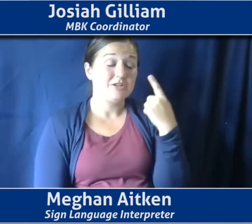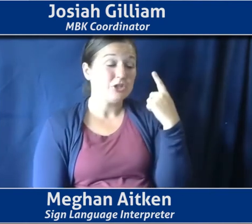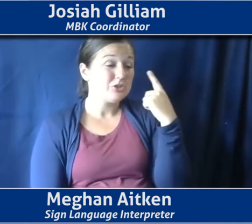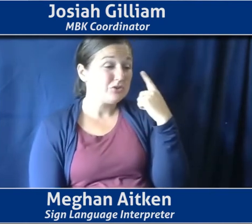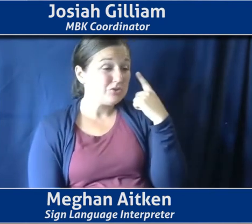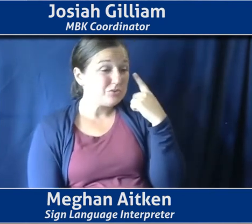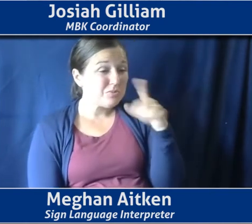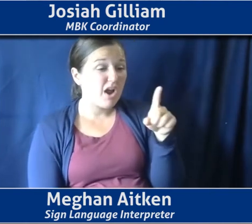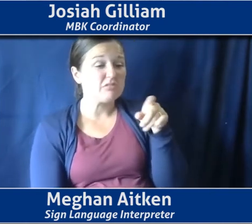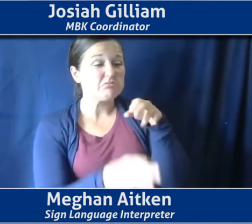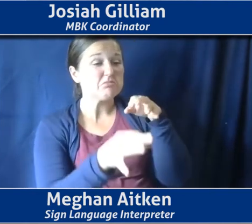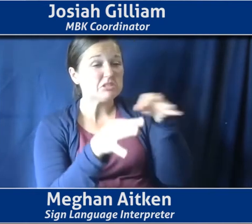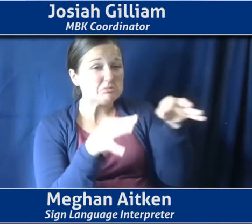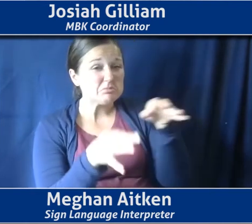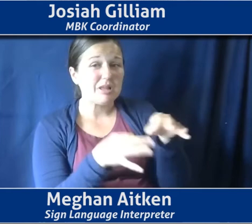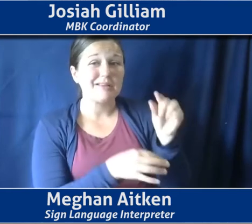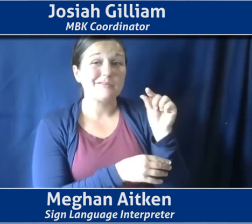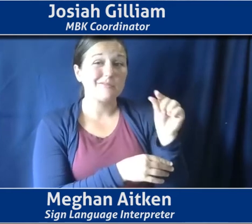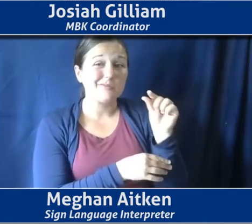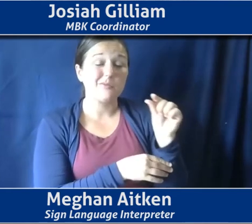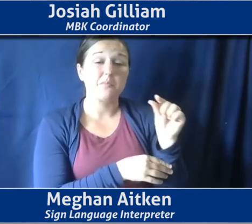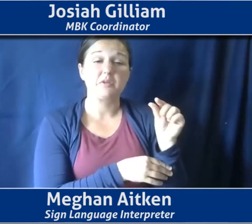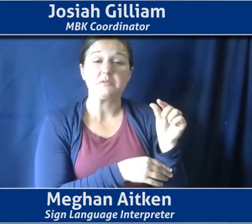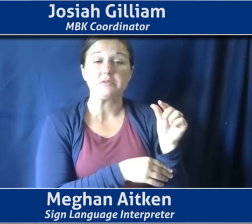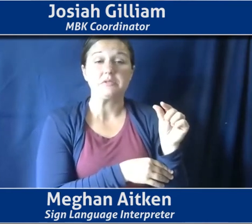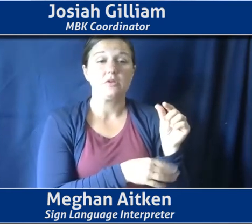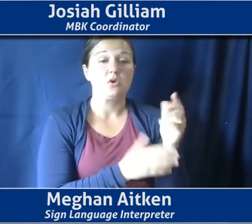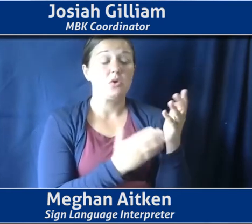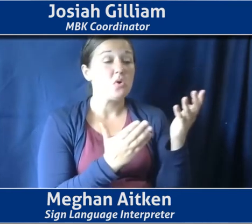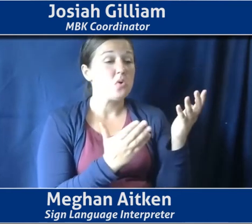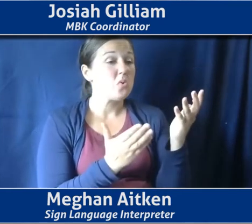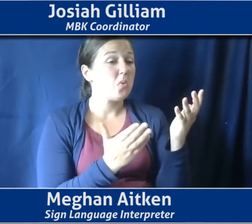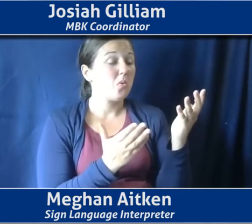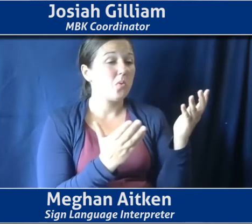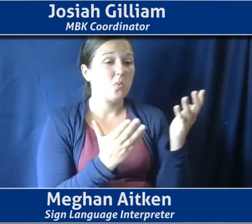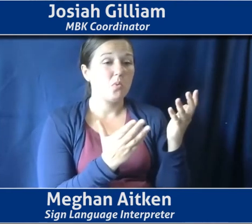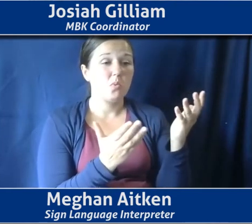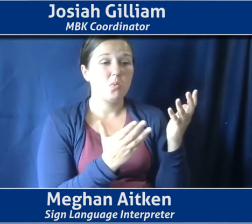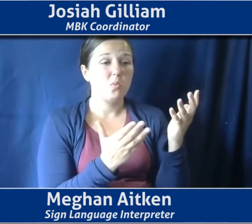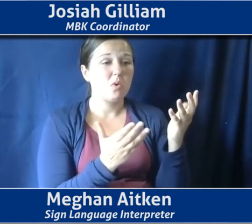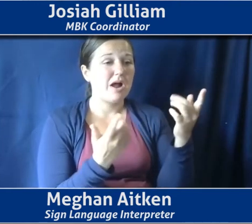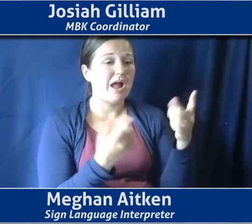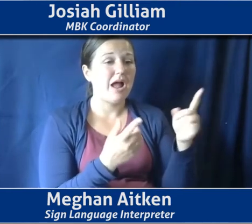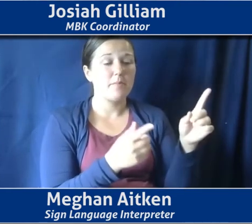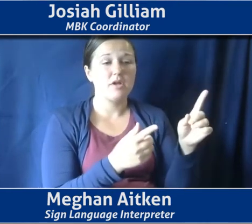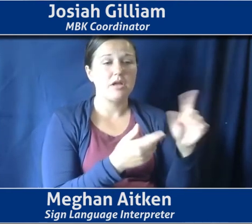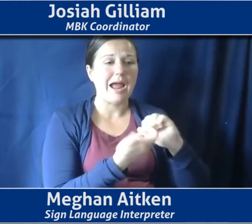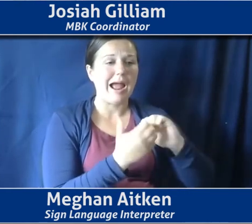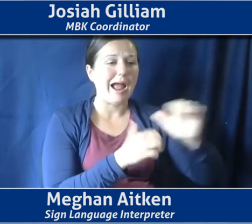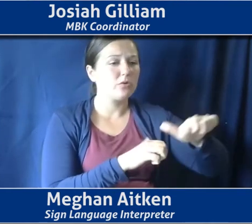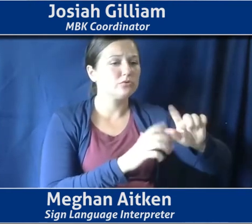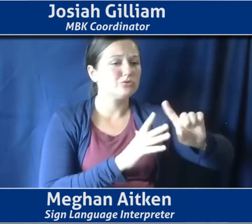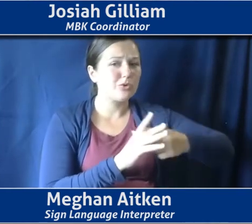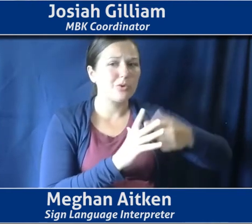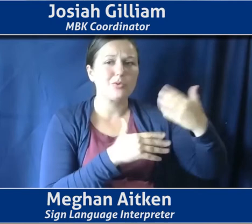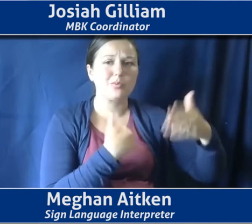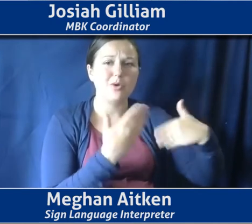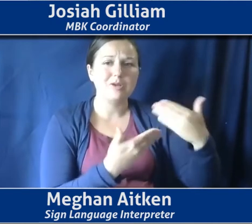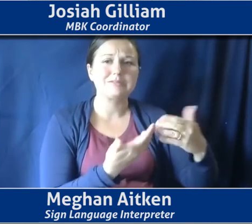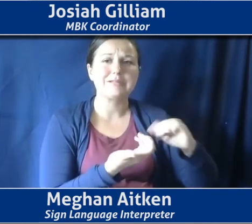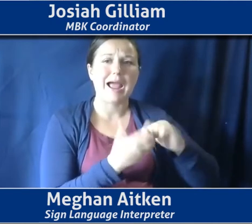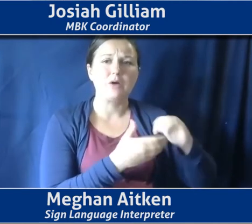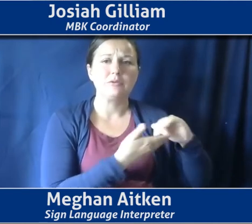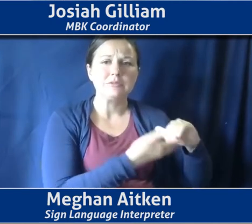stage for us? Tell us a little bit about, um, what went into the idea of, uh, of starting this process, how the partnerships came into